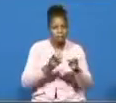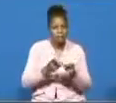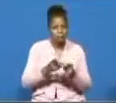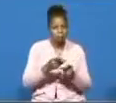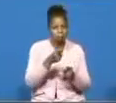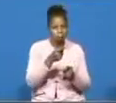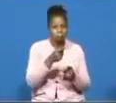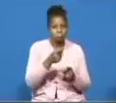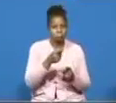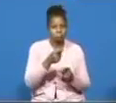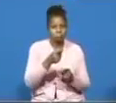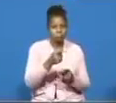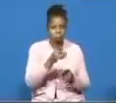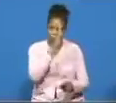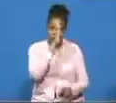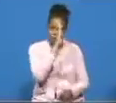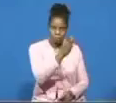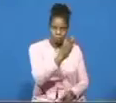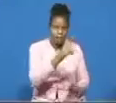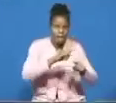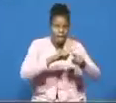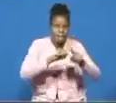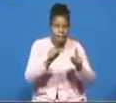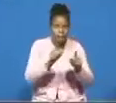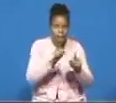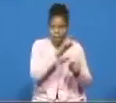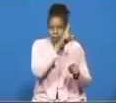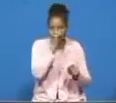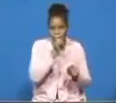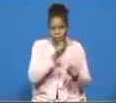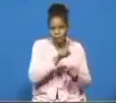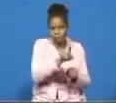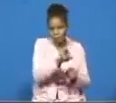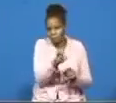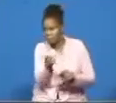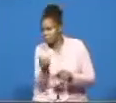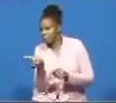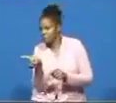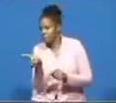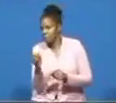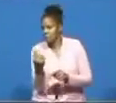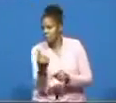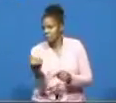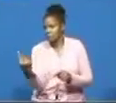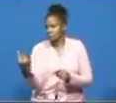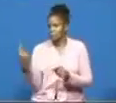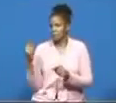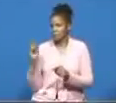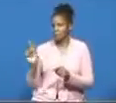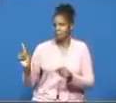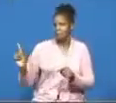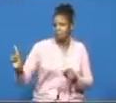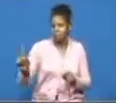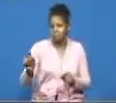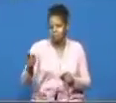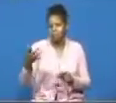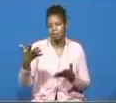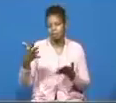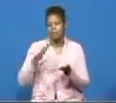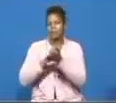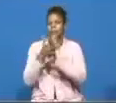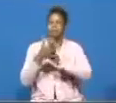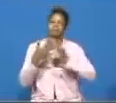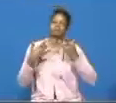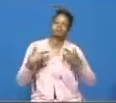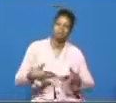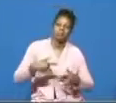and as a result of that many of them uh got discouraged when they were traveling on